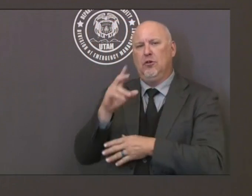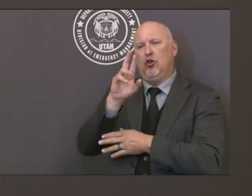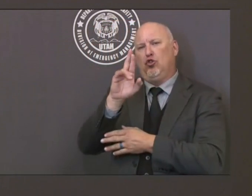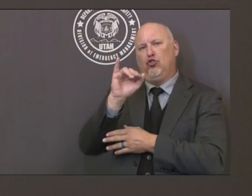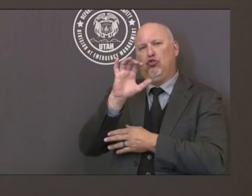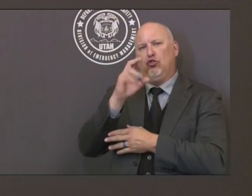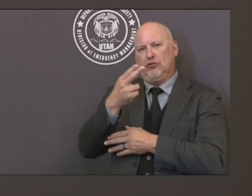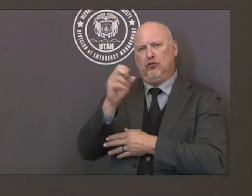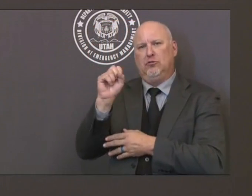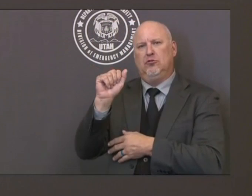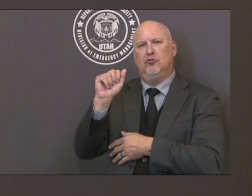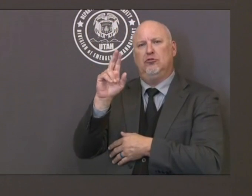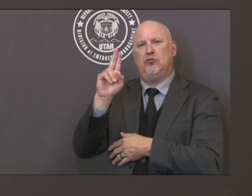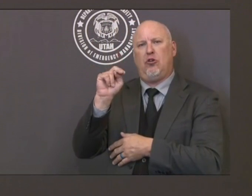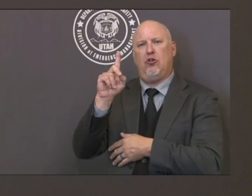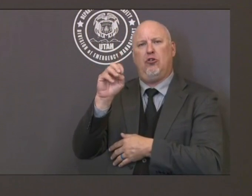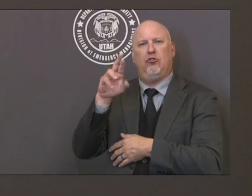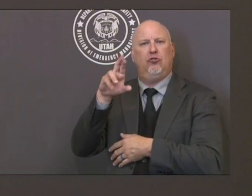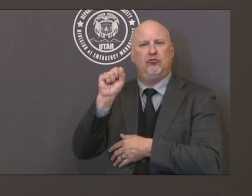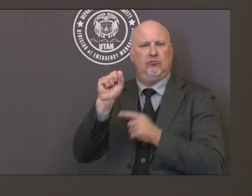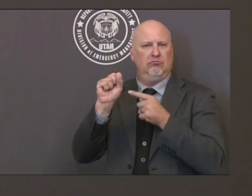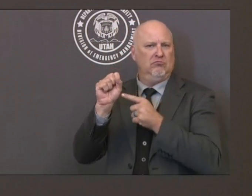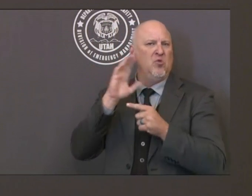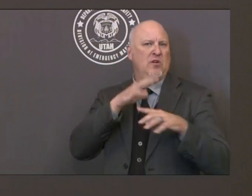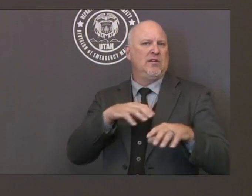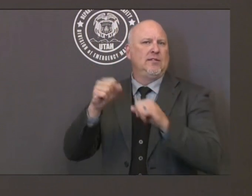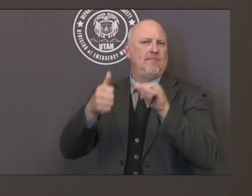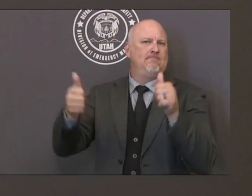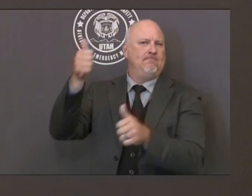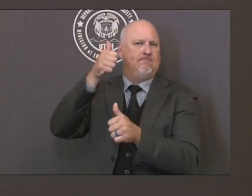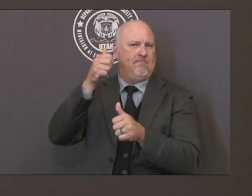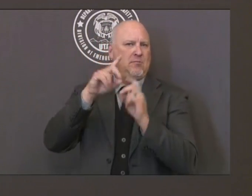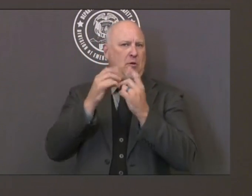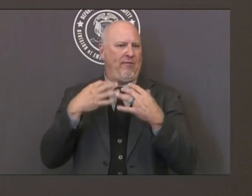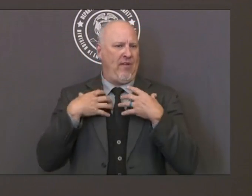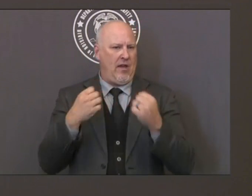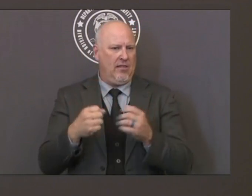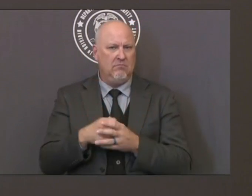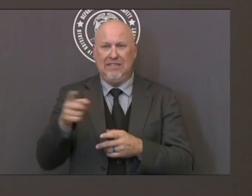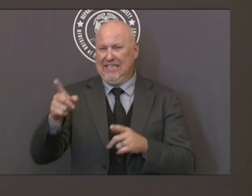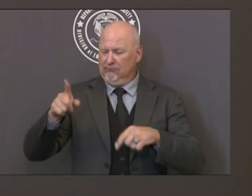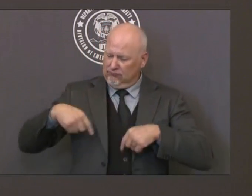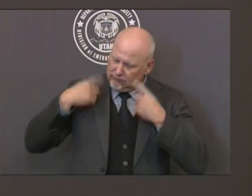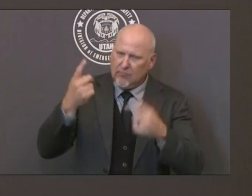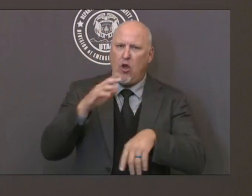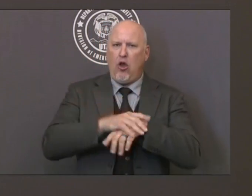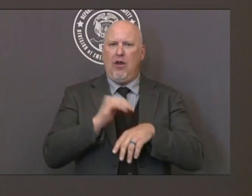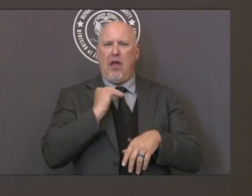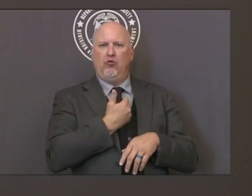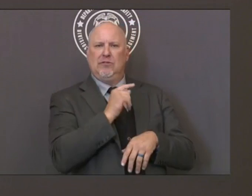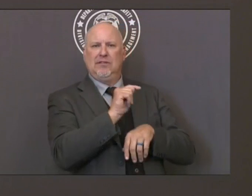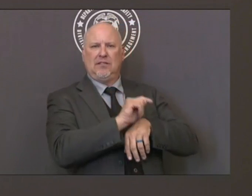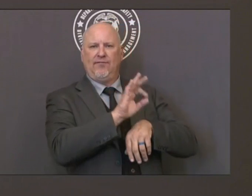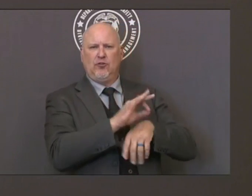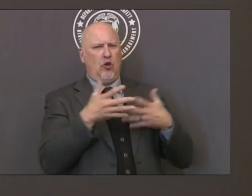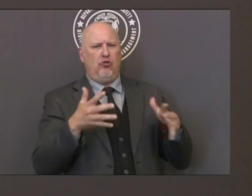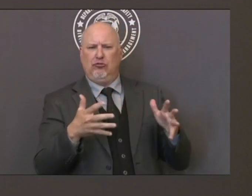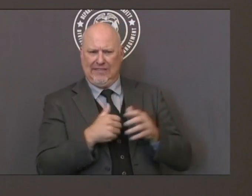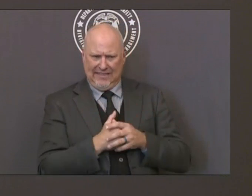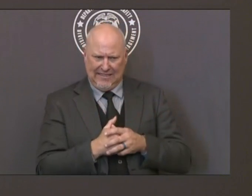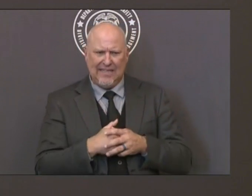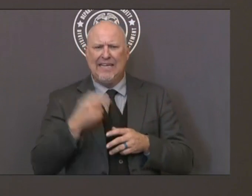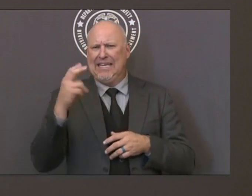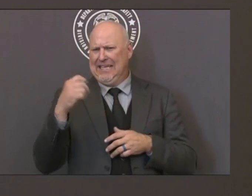transition will be very smooth without really any kind of a hiccup along the way and should be a smooth transition. So we